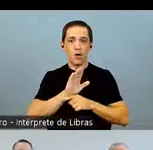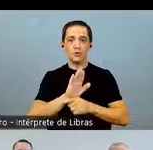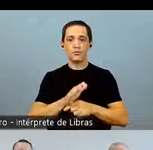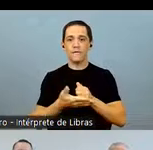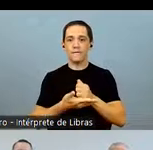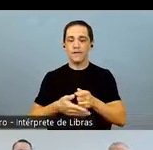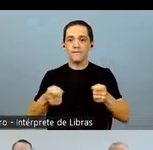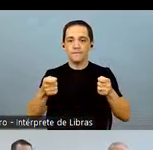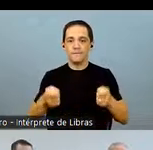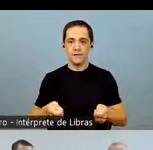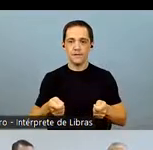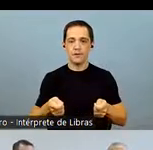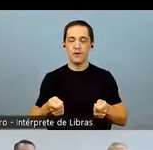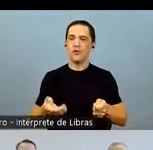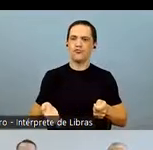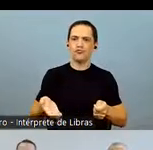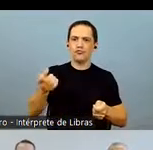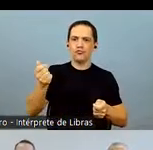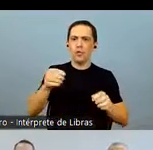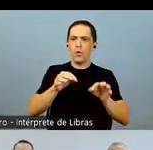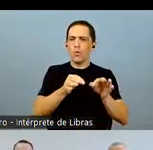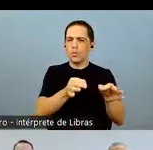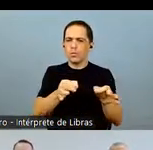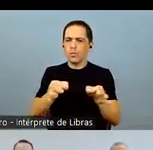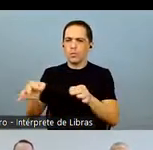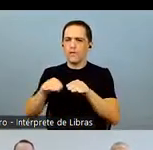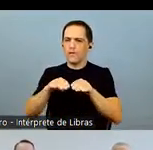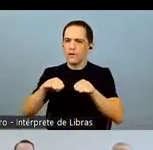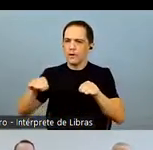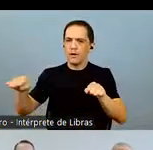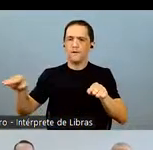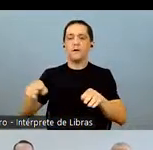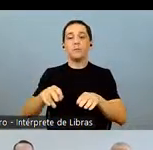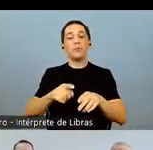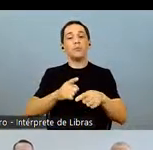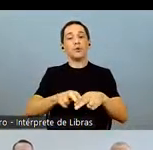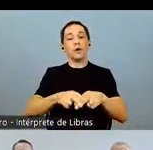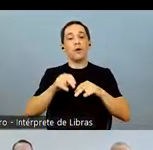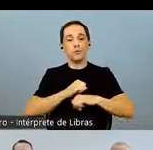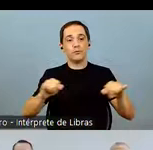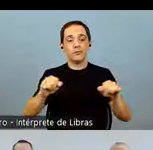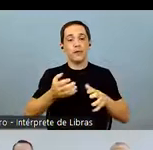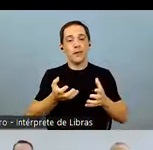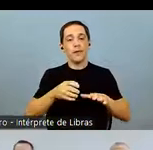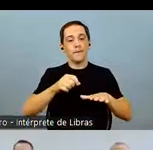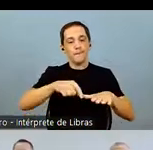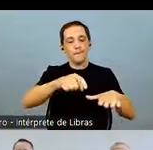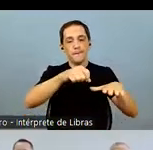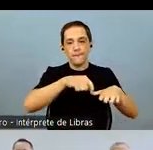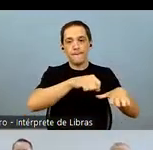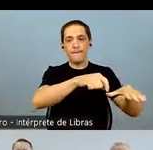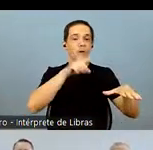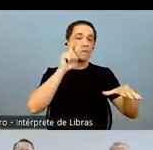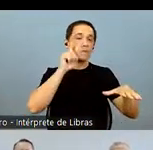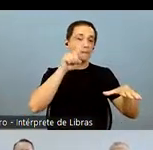Throughout April, the trajectory favoring price increases was consolidated on the American